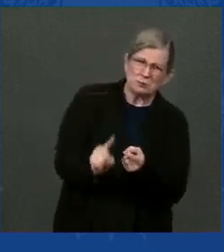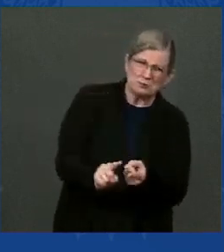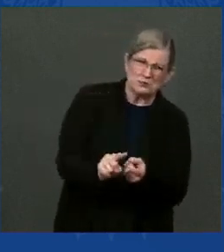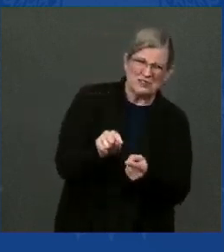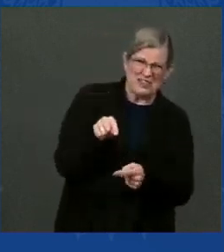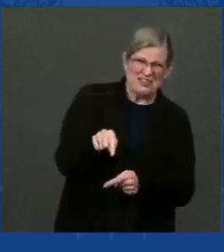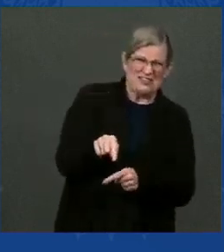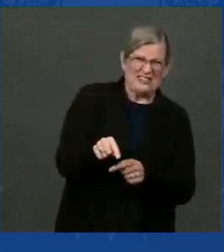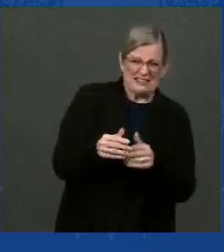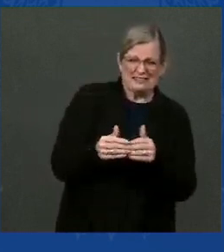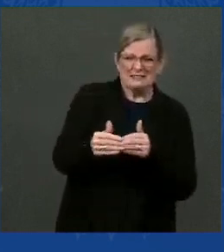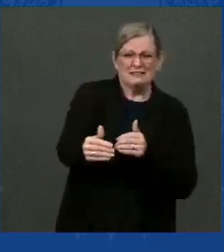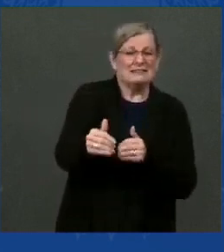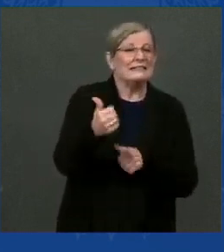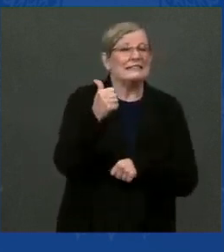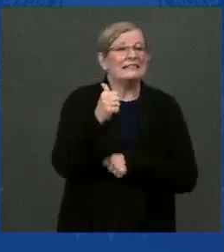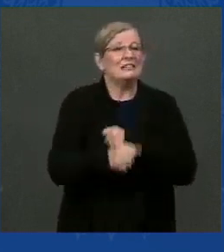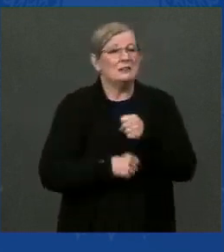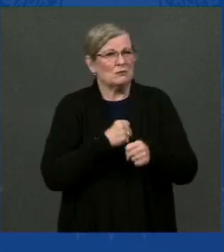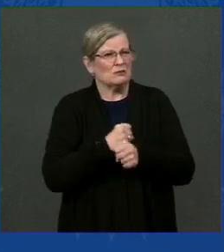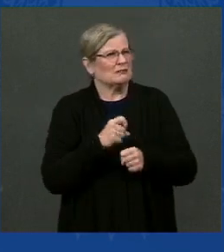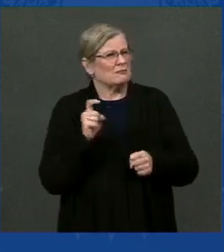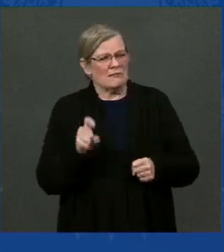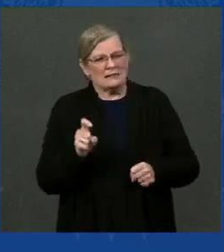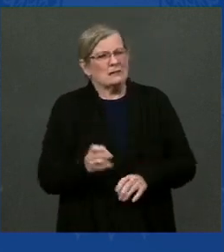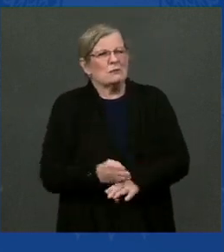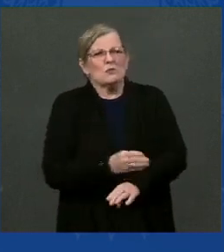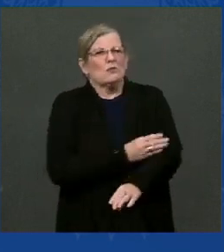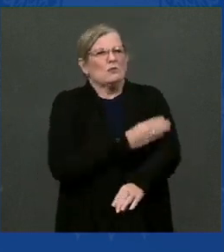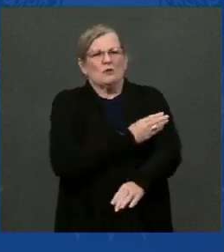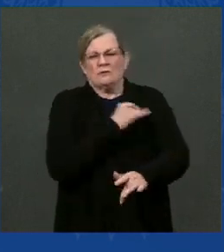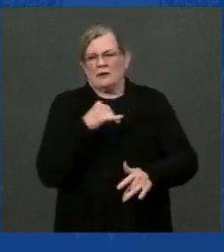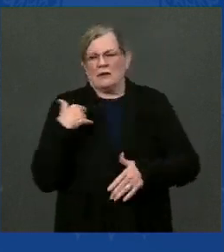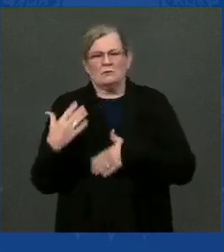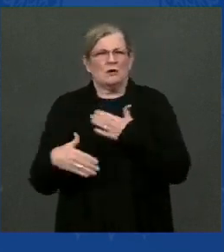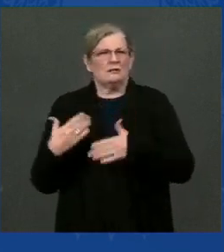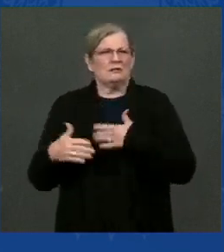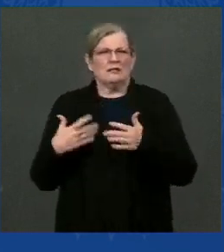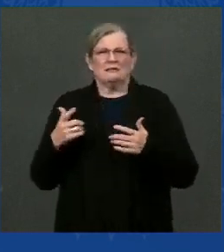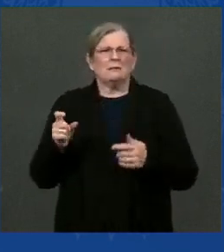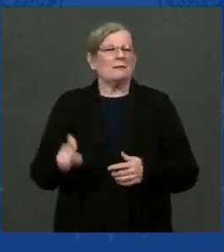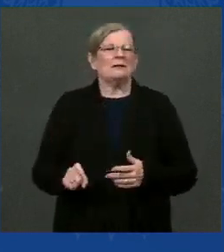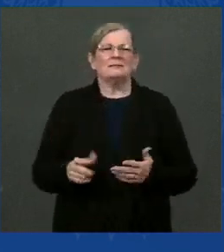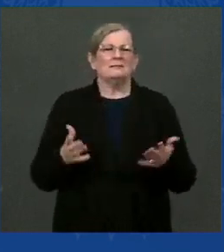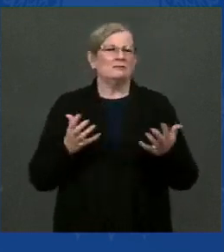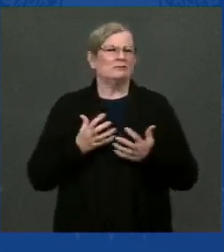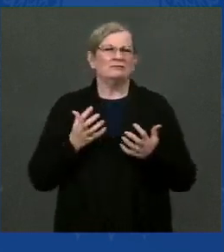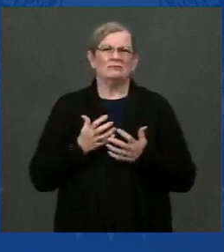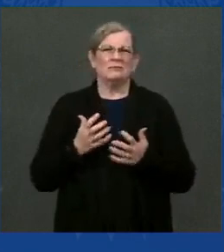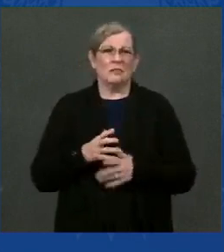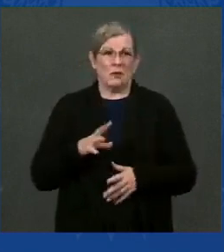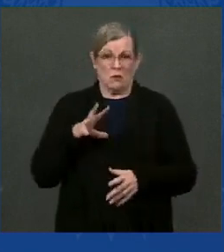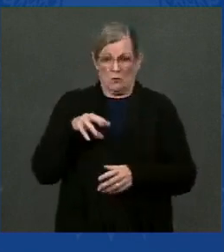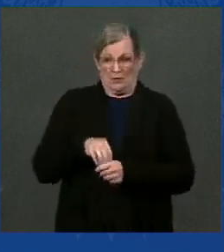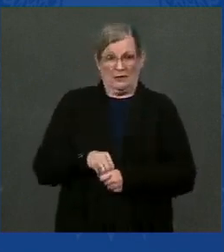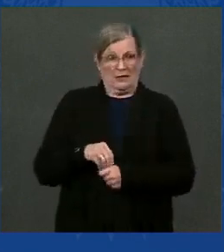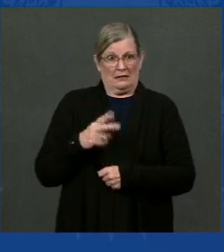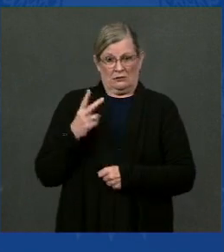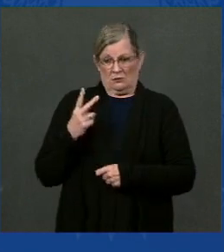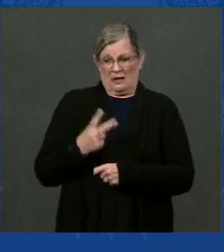And by the way, I might note parenthetically, I can't think of many two days or more has been accomplished dealing with climate than these two